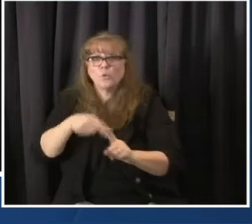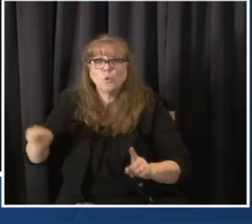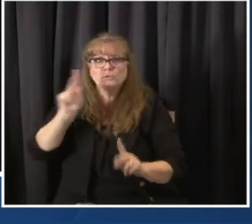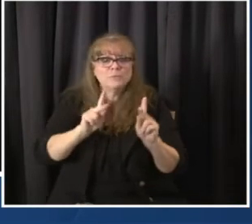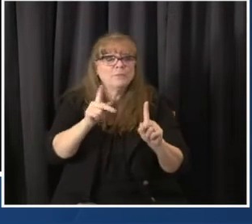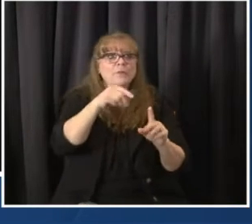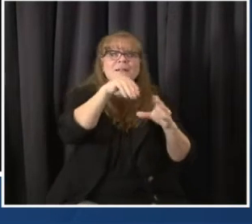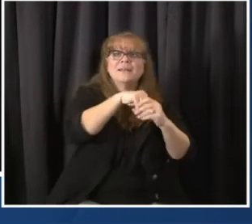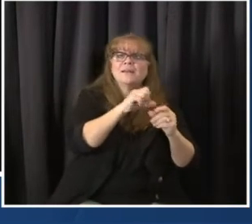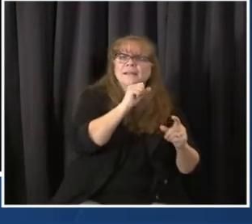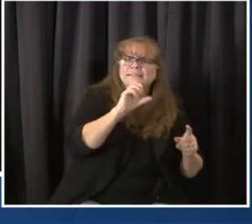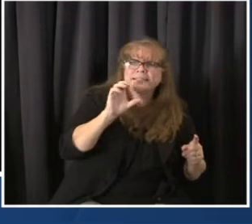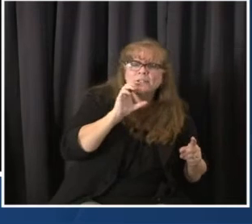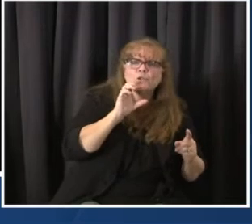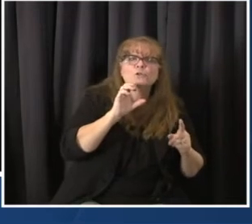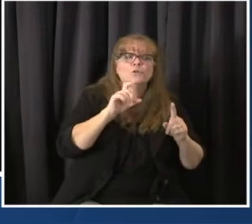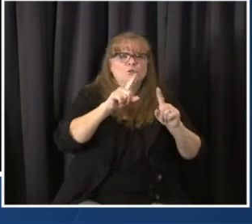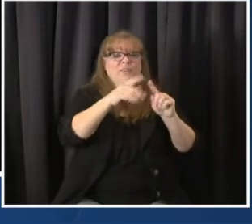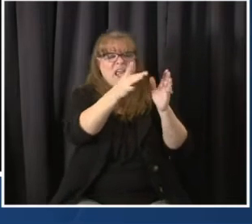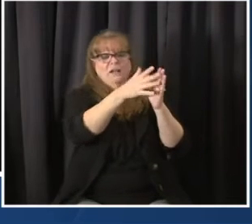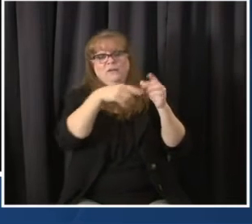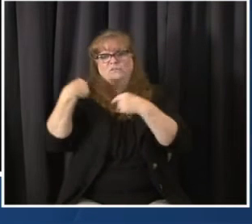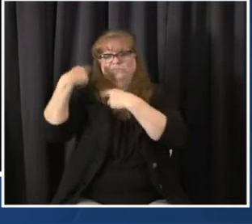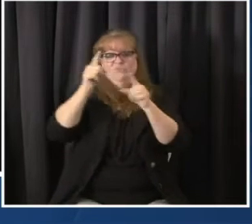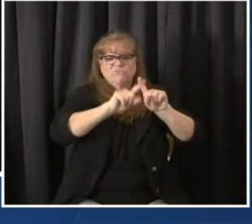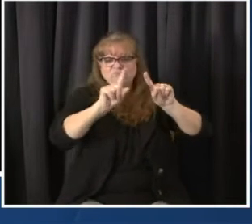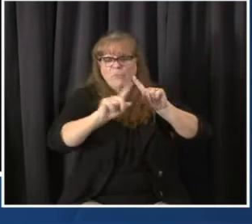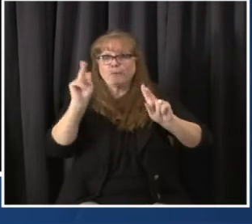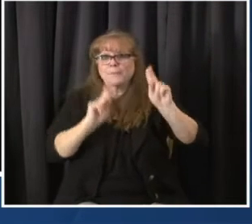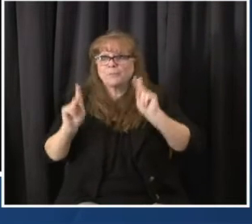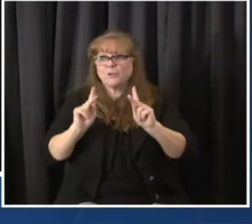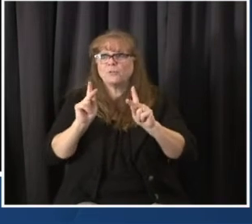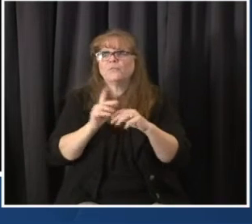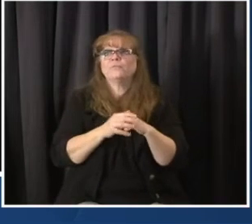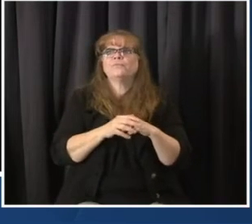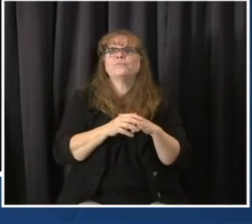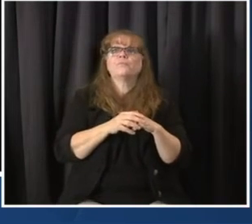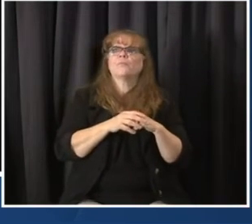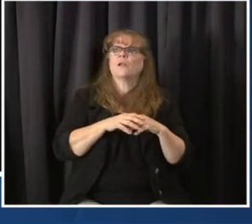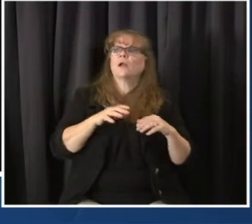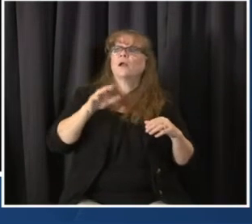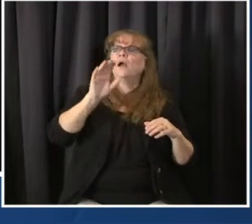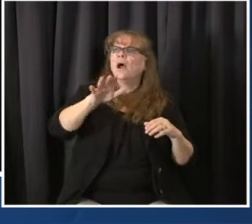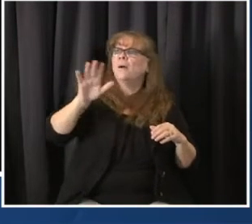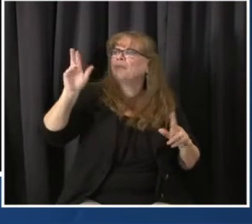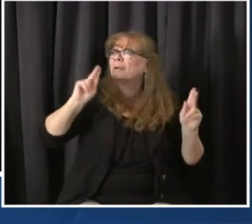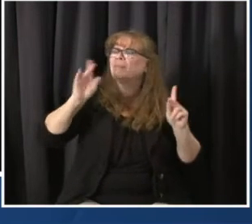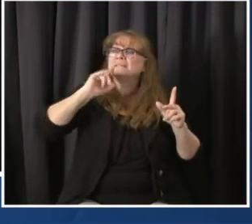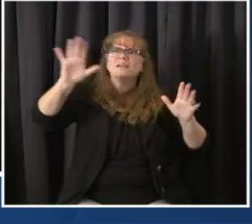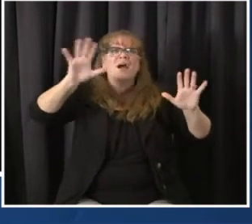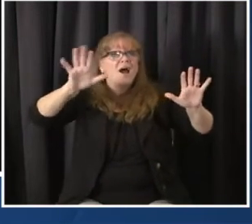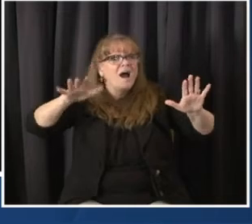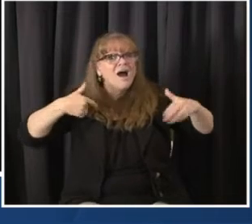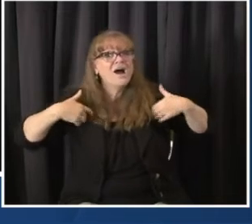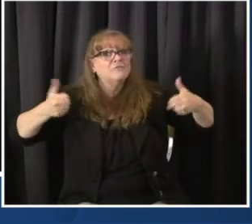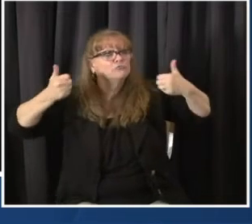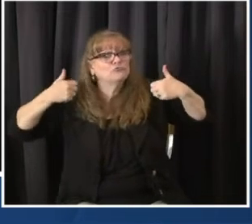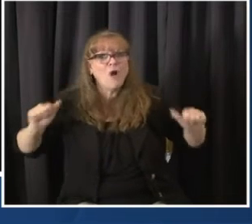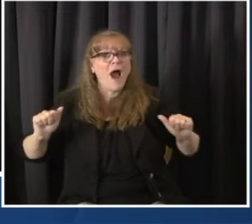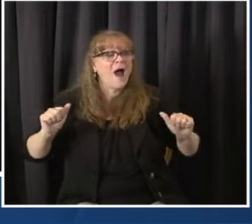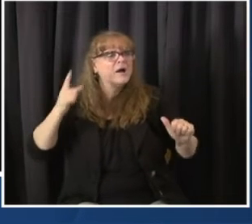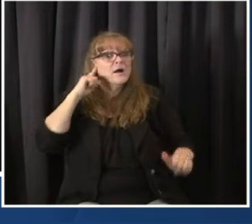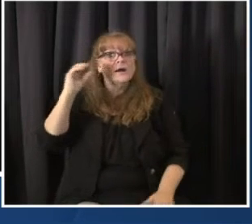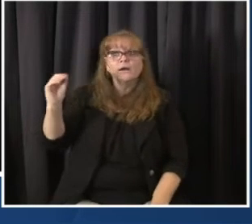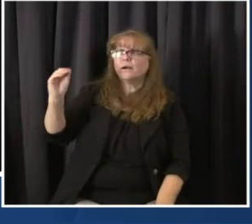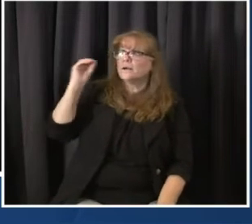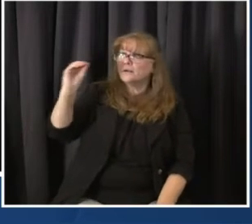people. I tried to sign up and I haven't heard anything. And and we are rapidly inoculating people 70 and